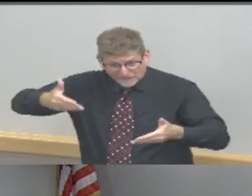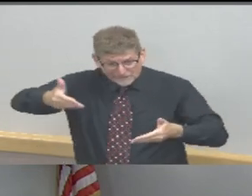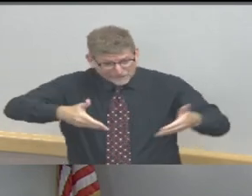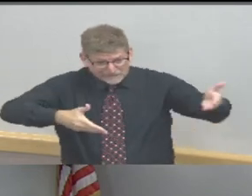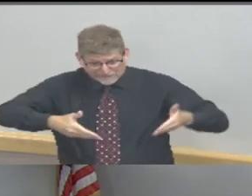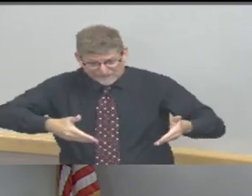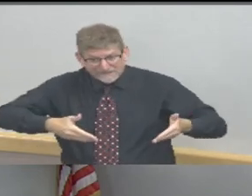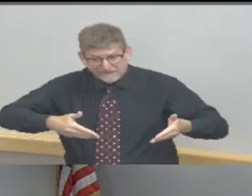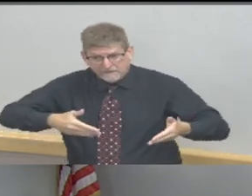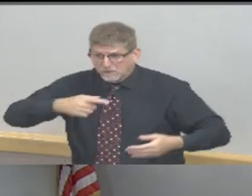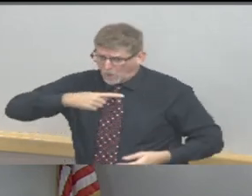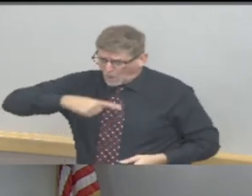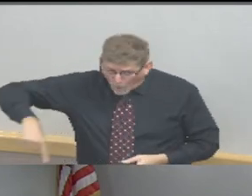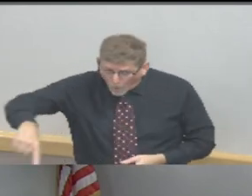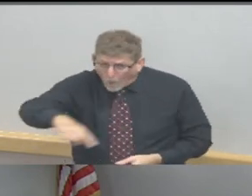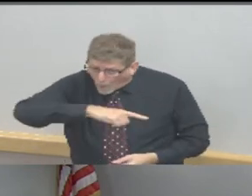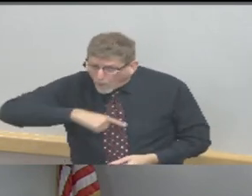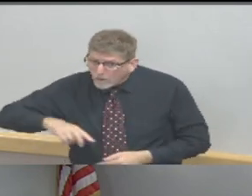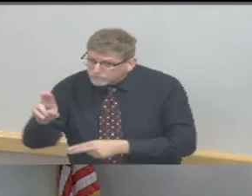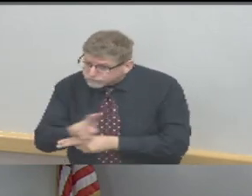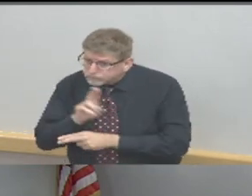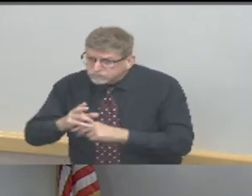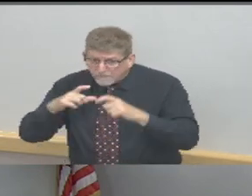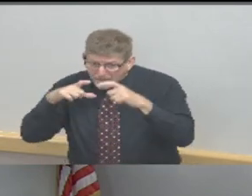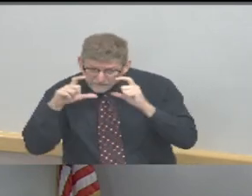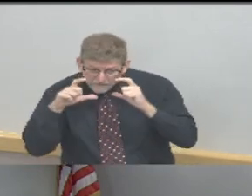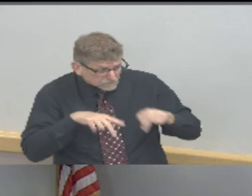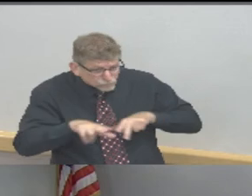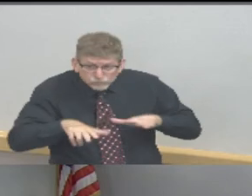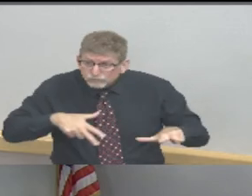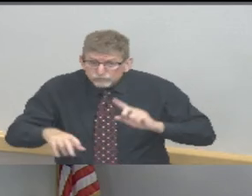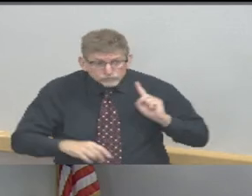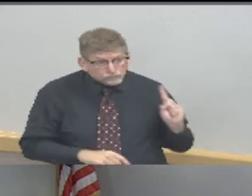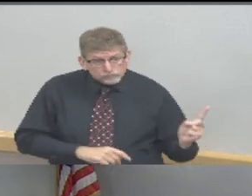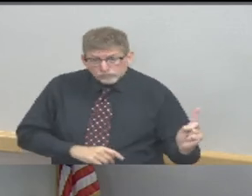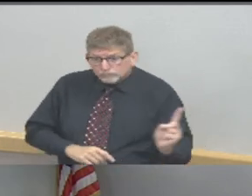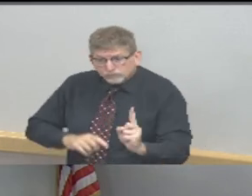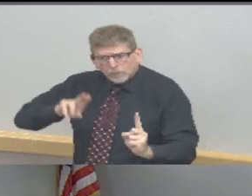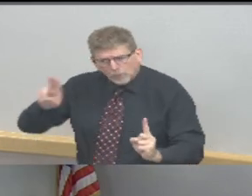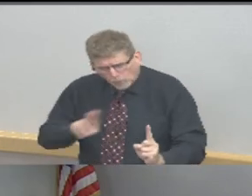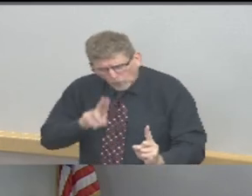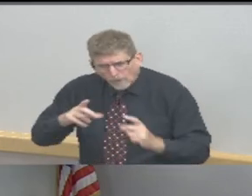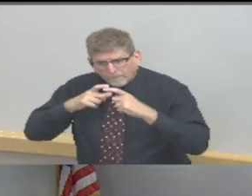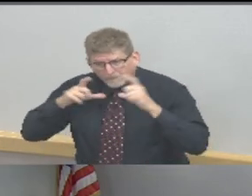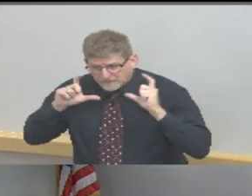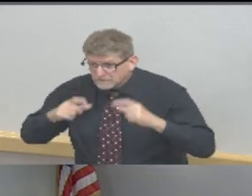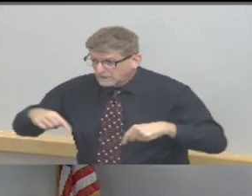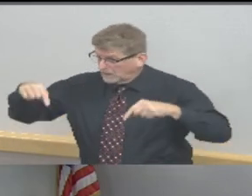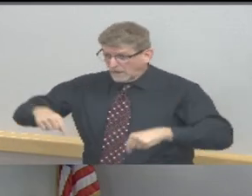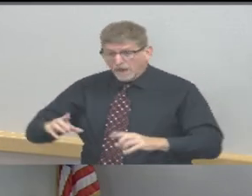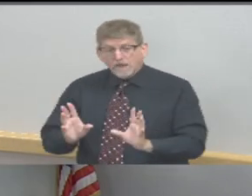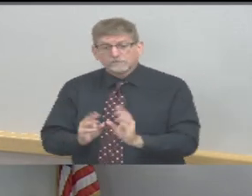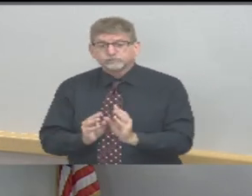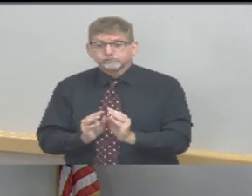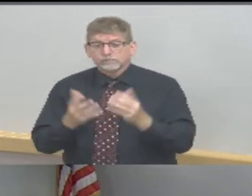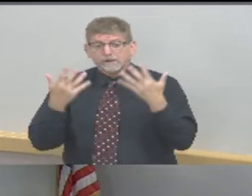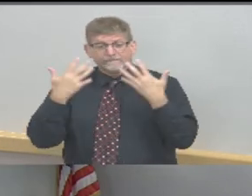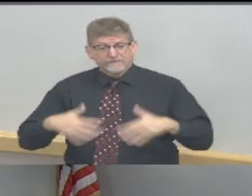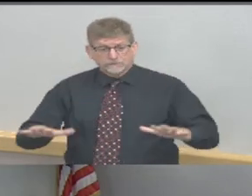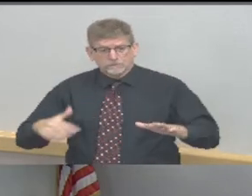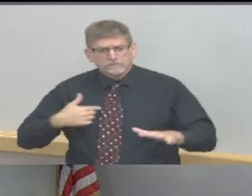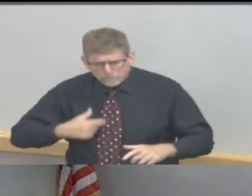on our way over here and when this meeting is over and we leave we'll be putting our masks back on